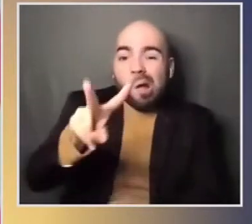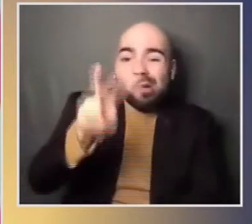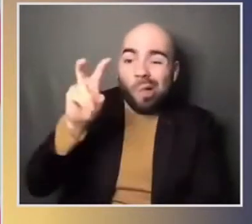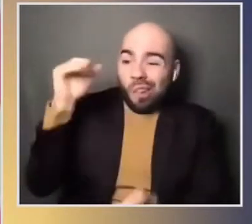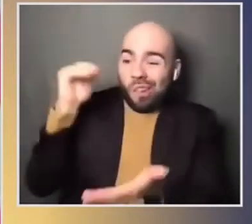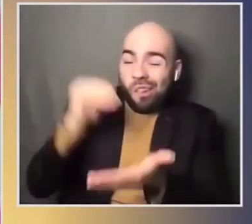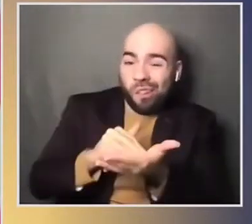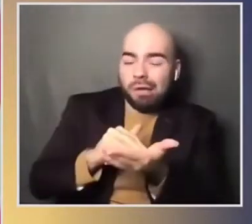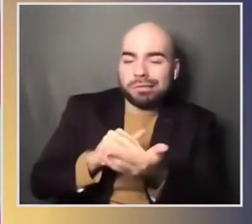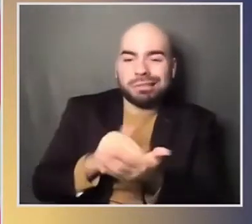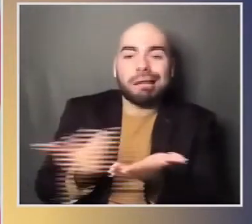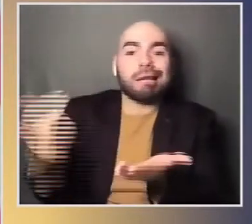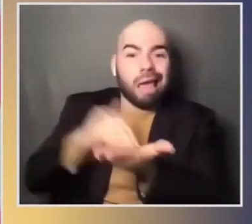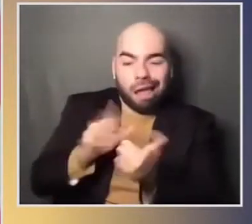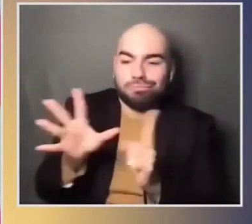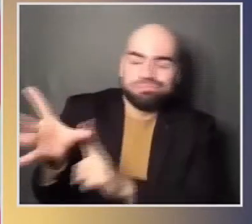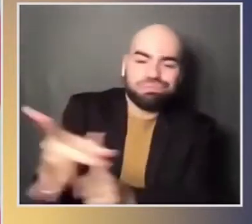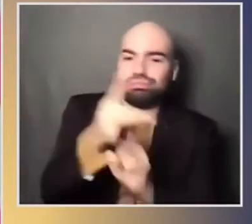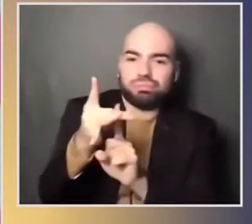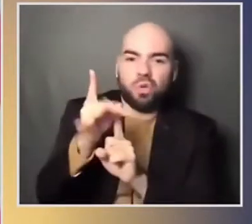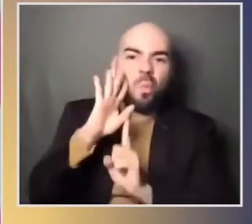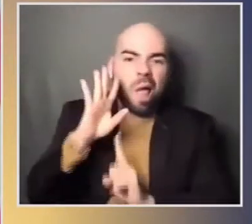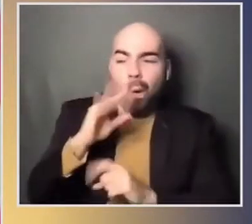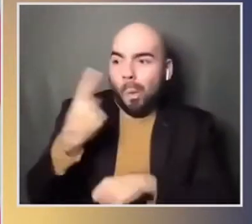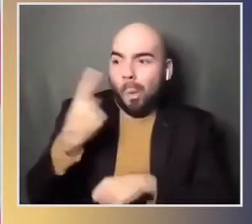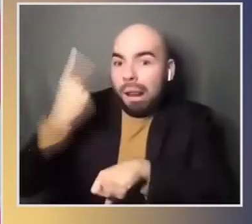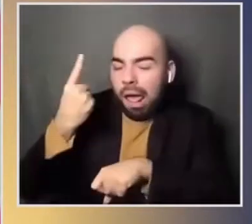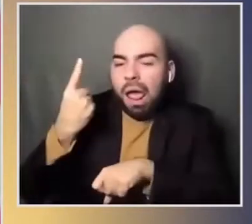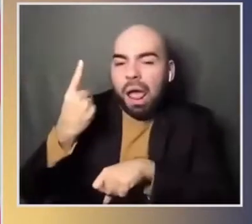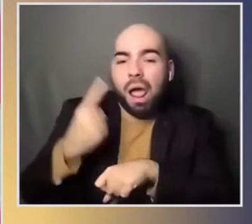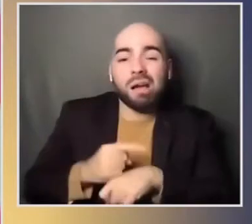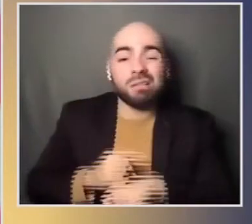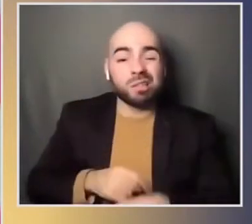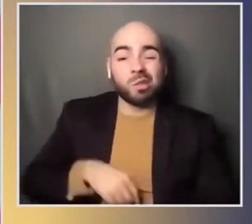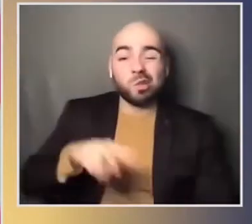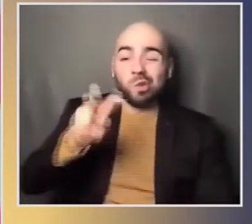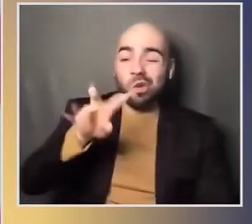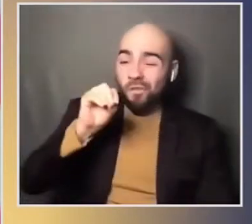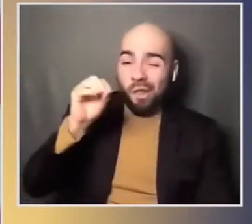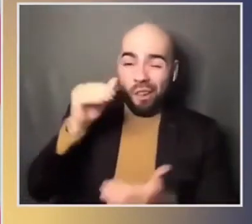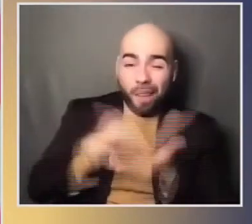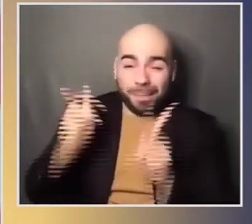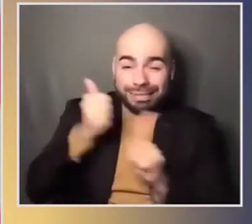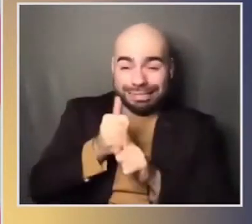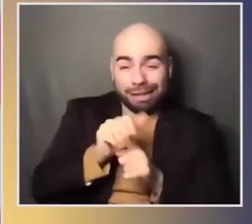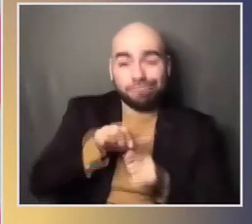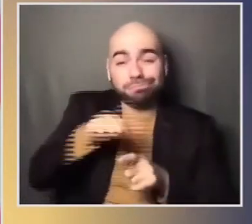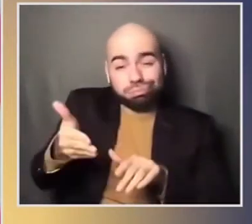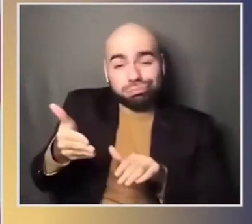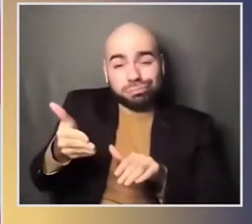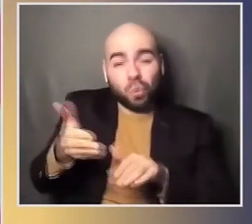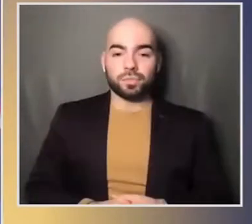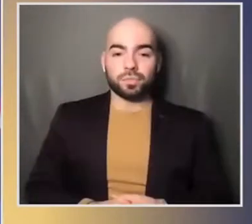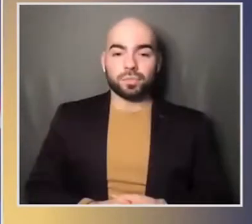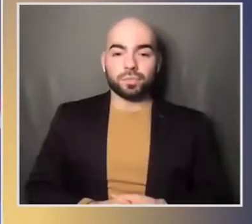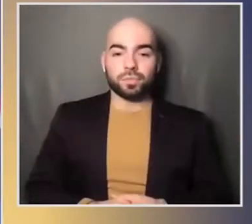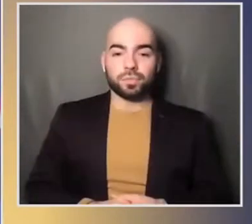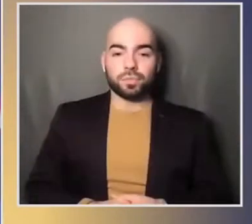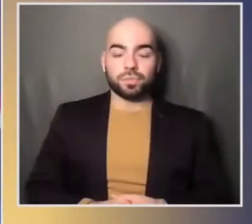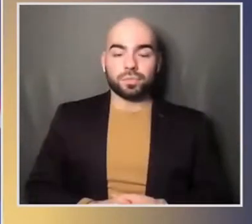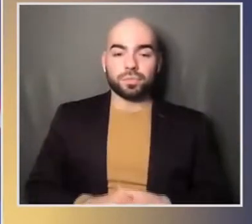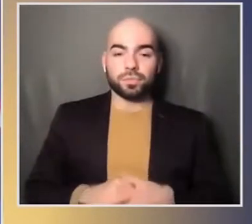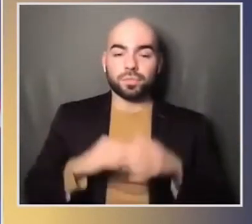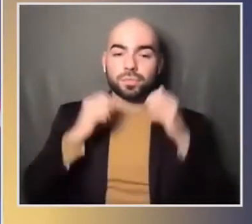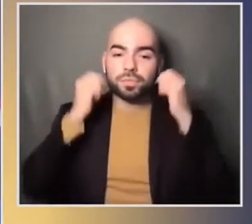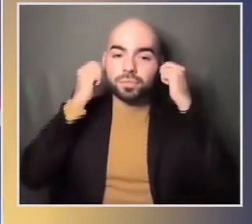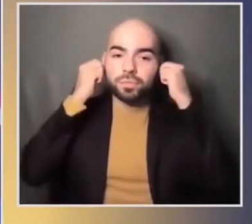donald trump has departed germany will breed a sigh of relief at this result only